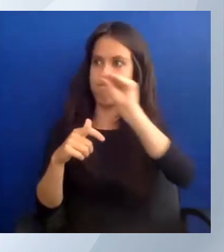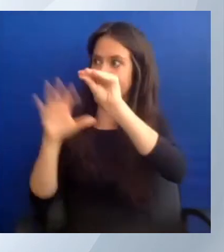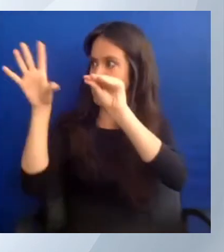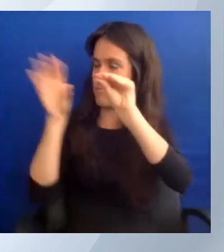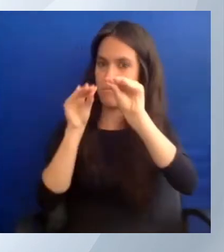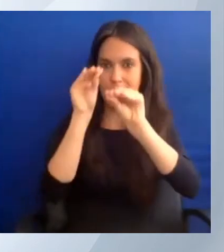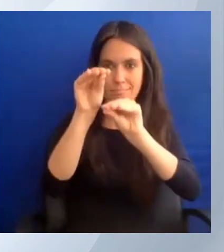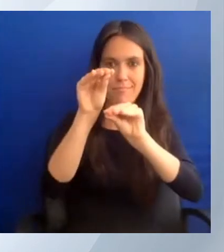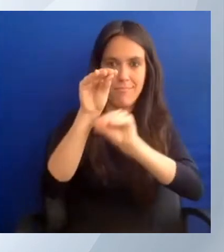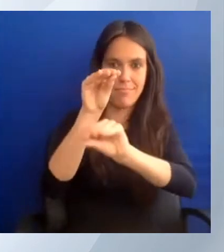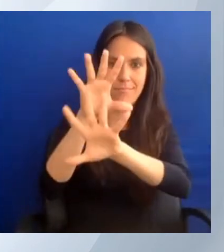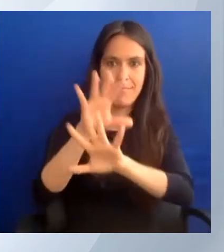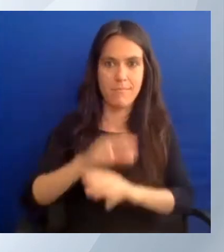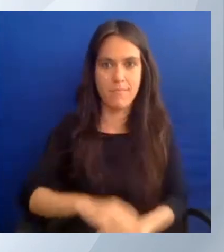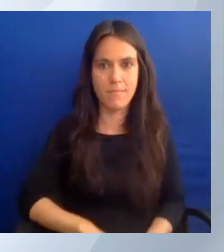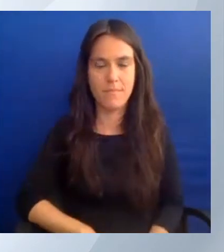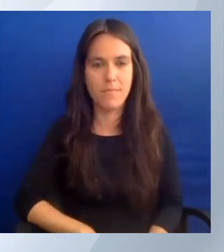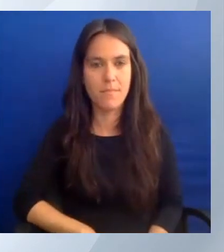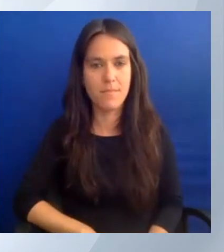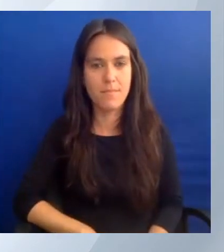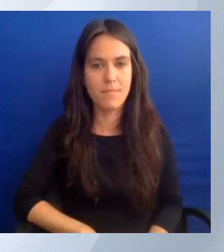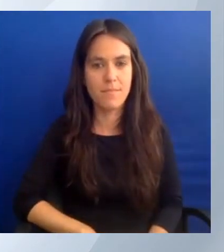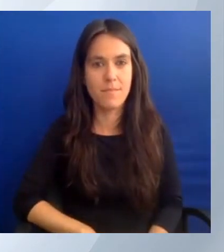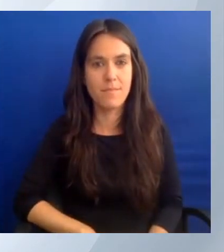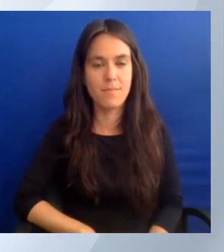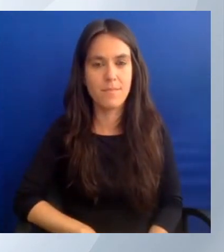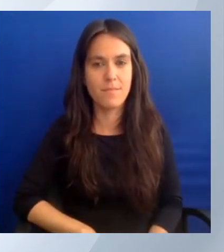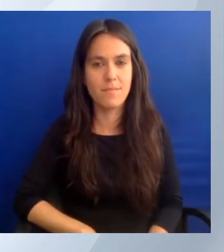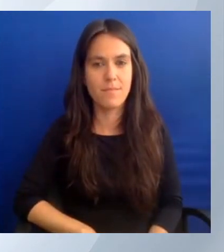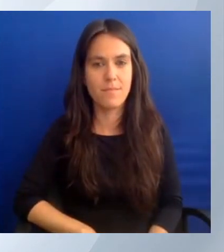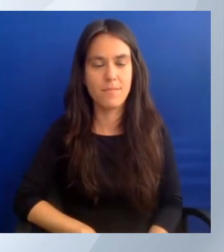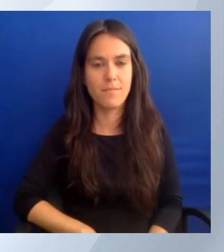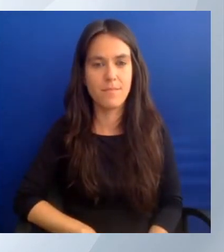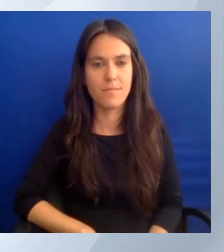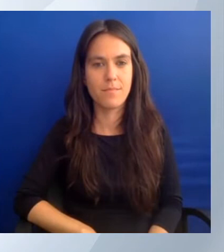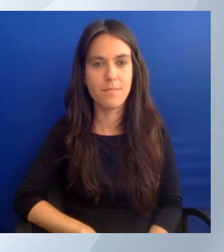when you're creating your own templates and make it all work for you.